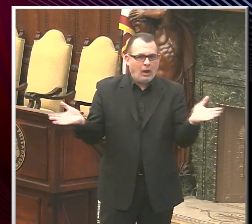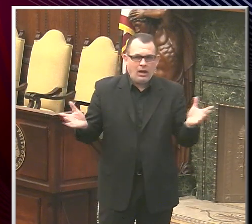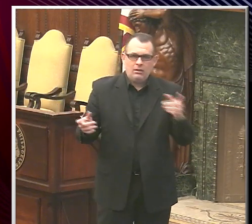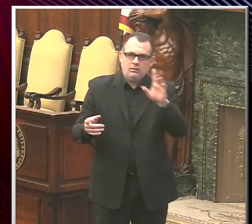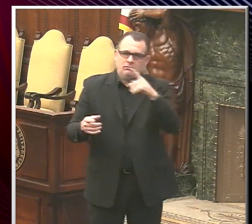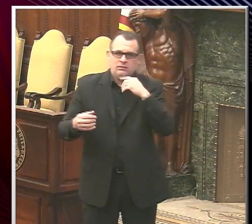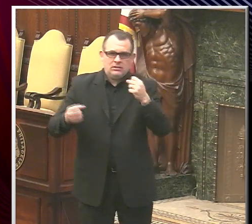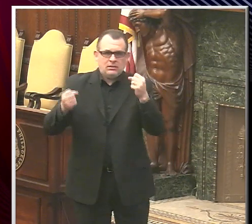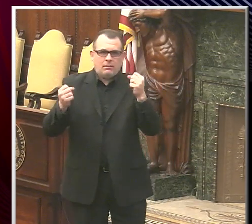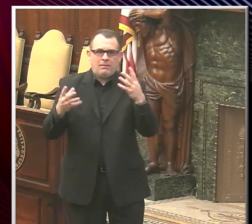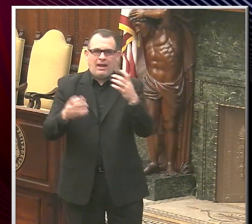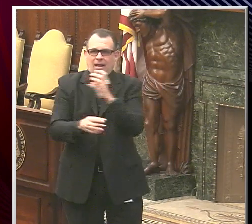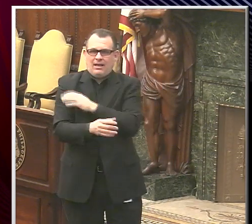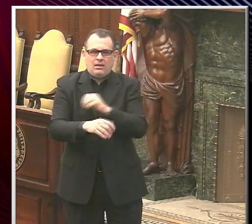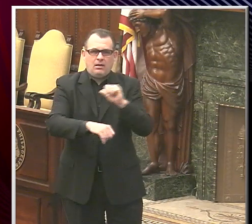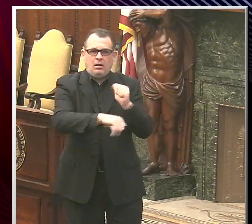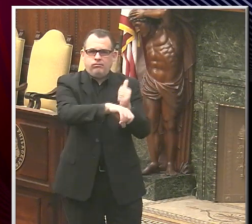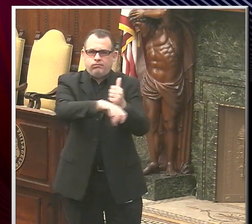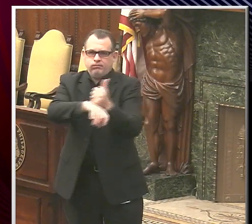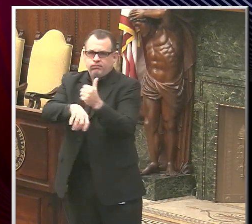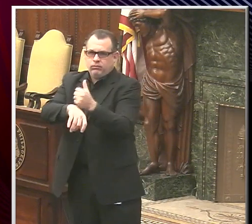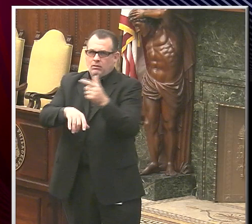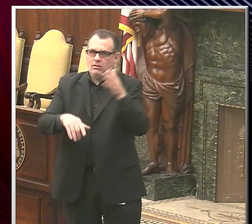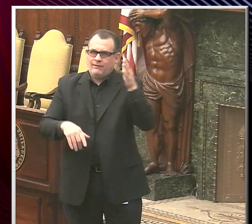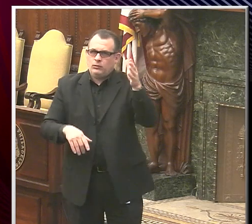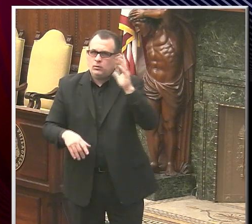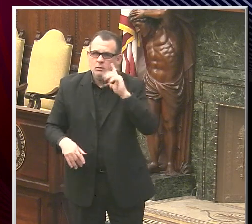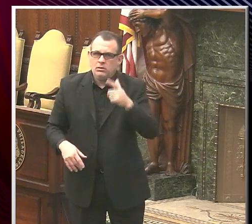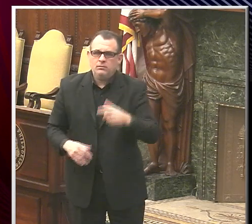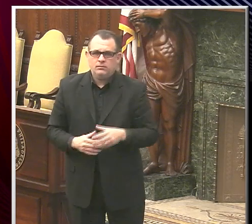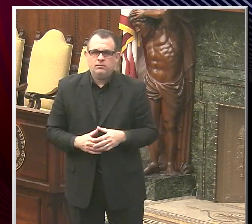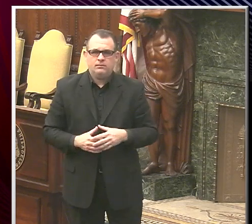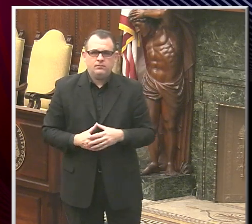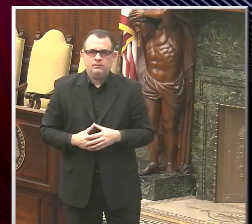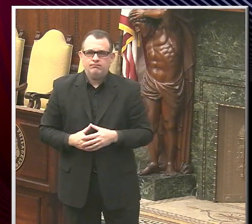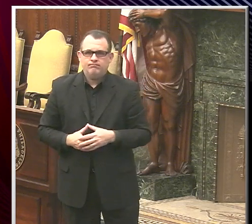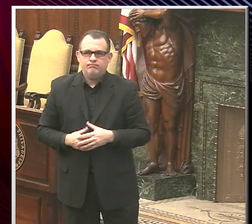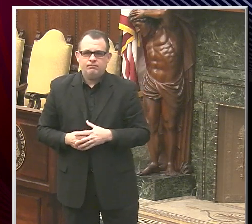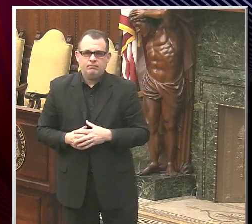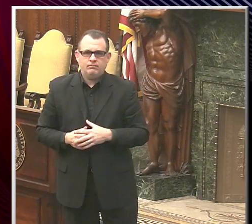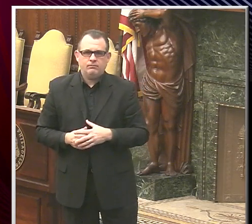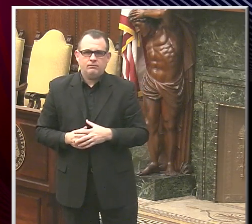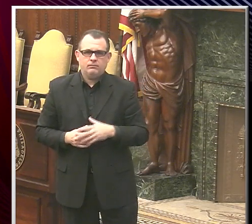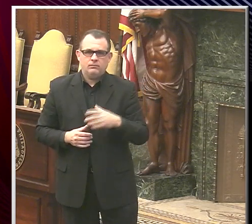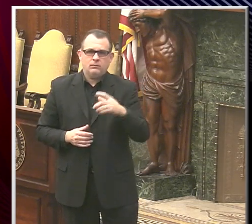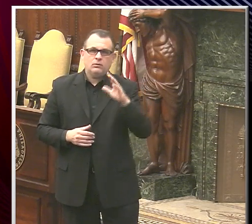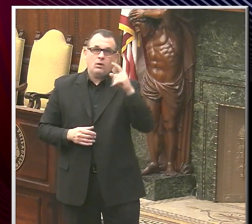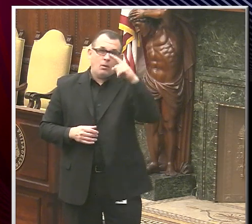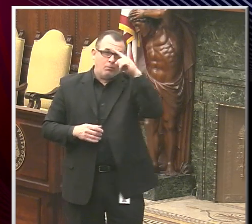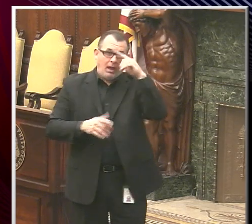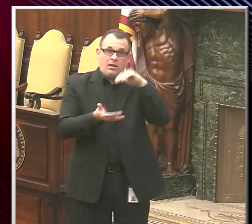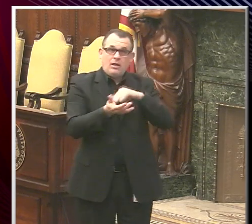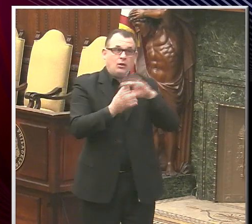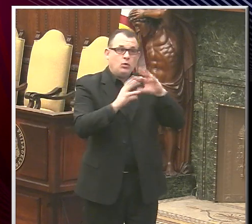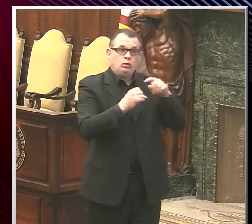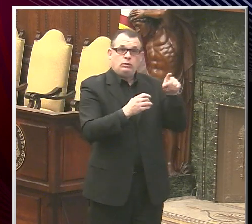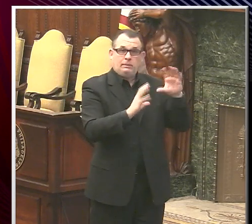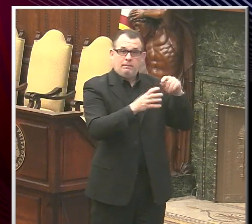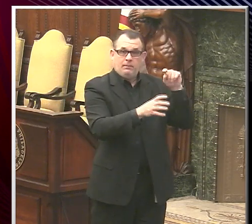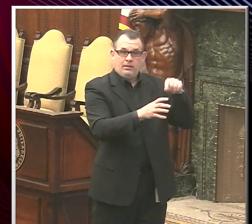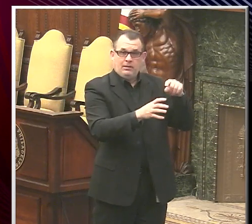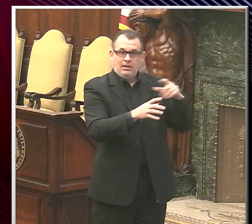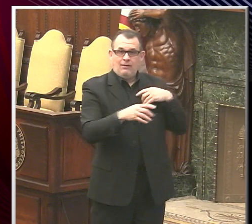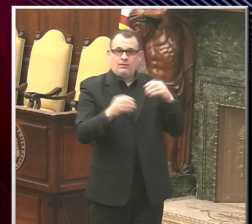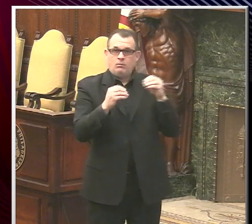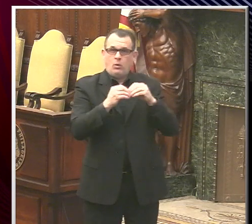that you'll be seeing more about in the future. There's more to come on that. And then there are mass clinics run by the Black Doctors COVID Consortium, and I hope more organizations in the future.